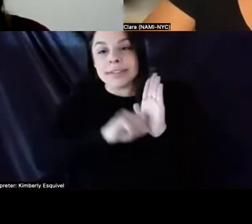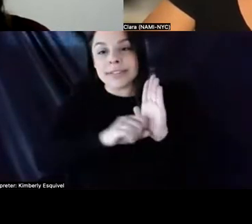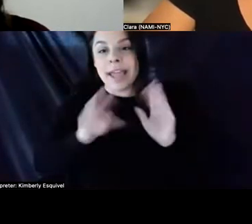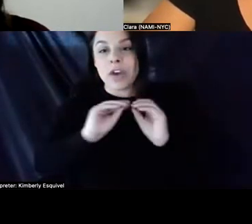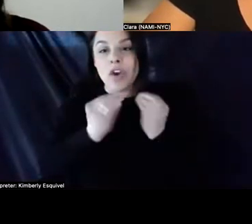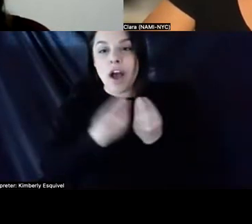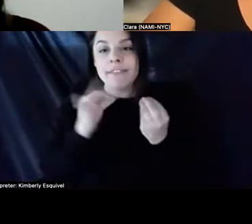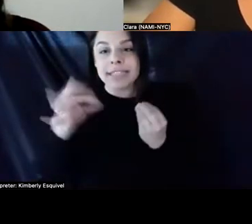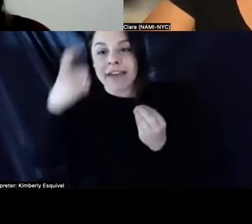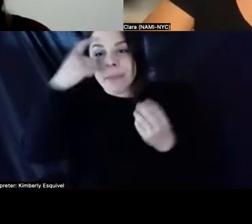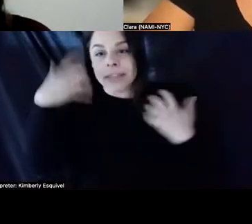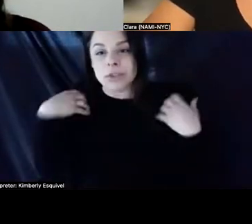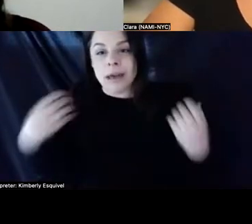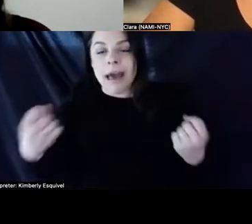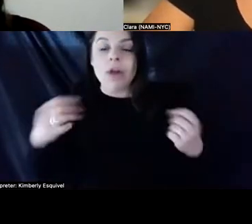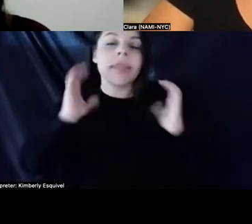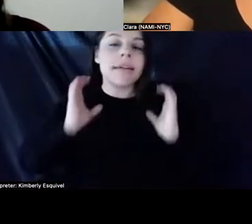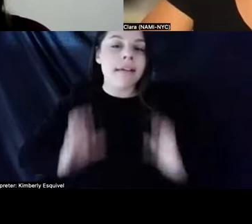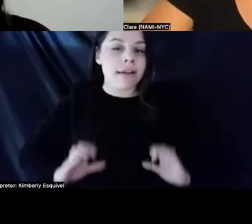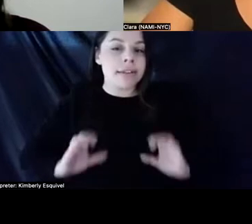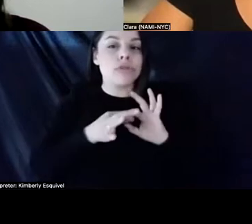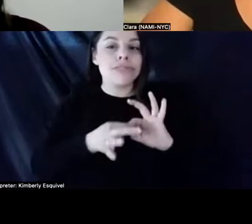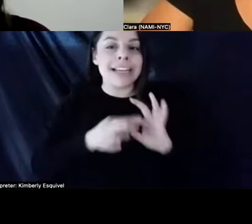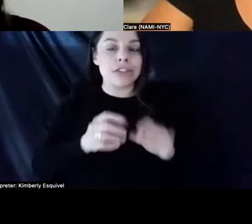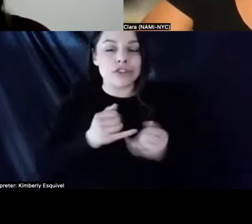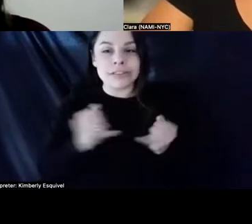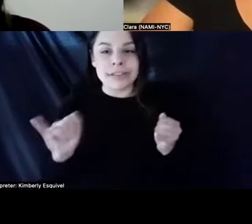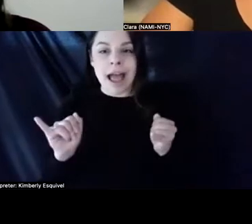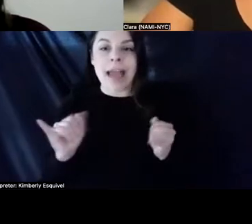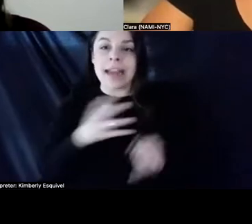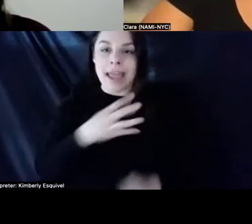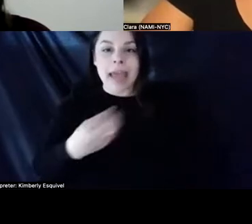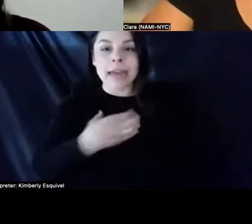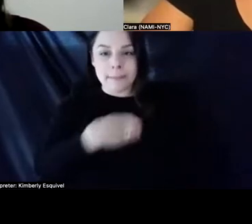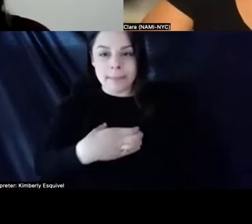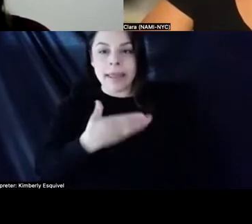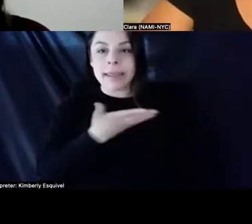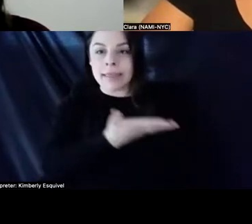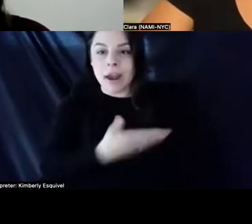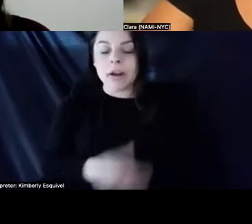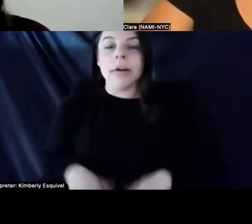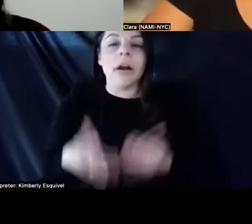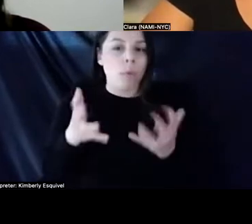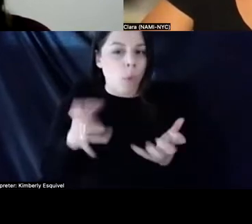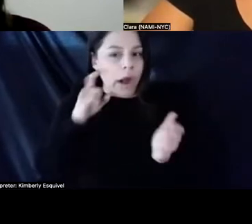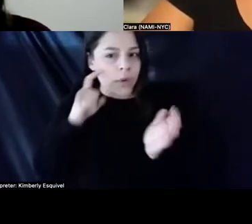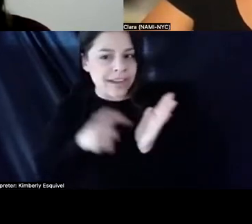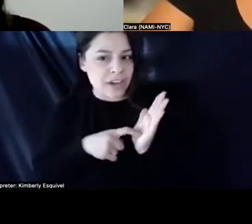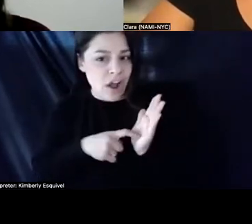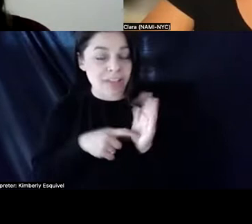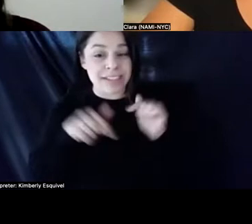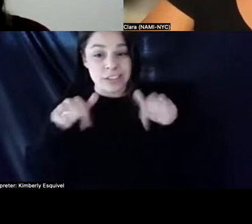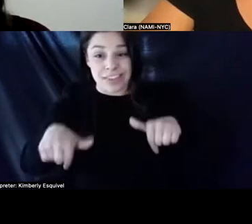relations line and make a complaint. I do want to acknowledge, however, that these situation in these